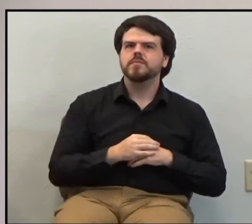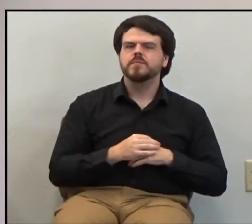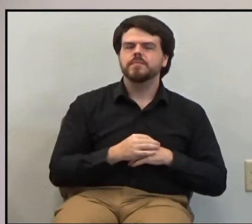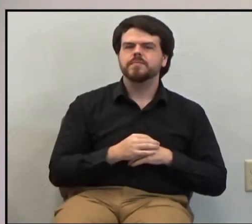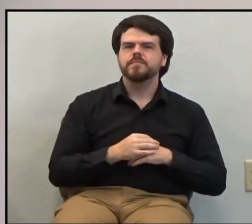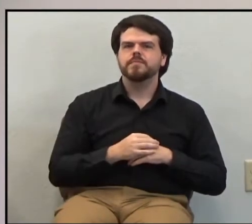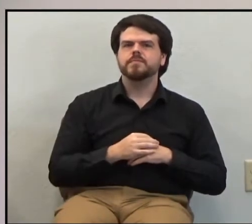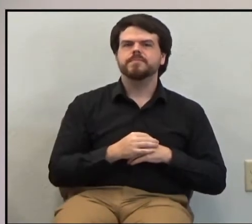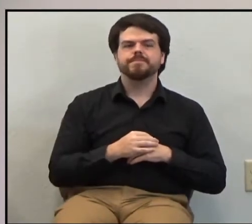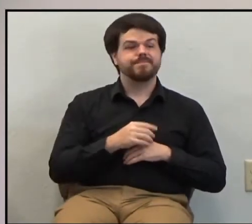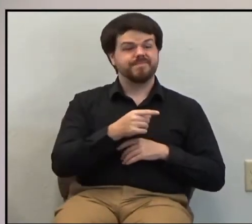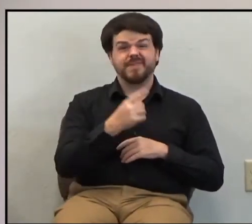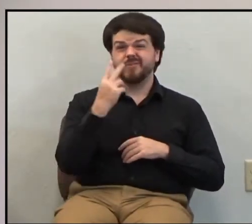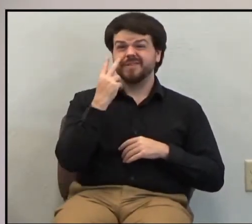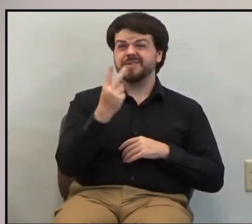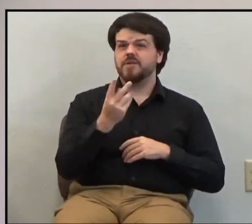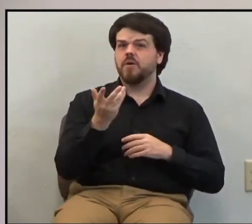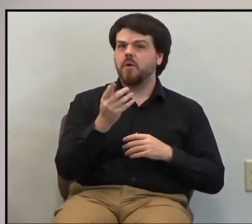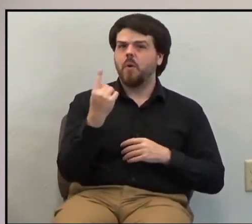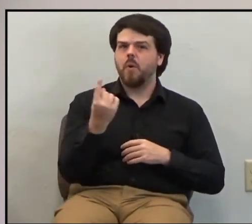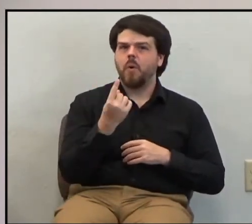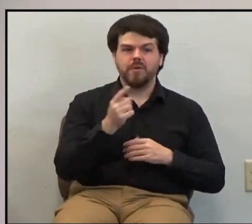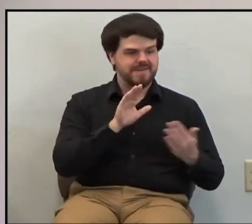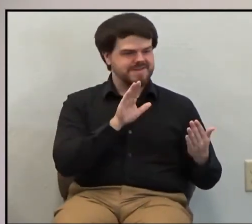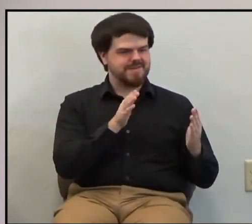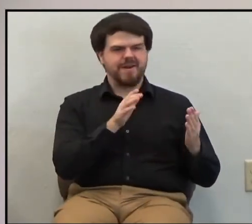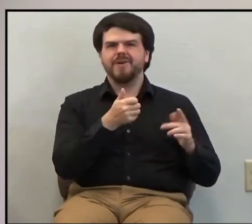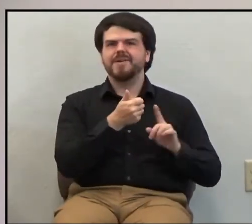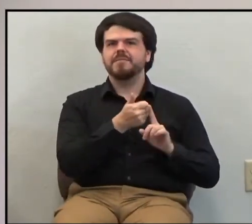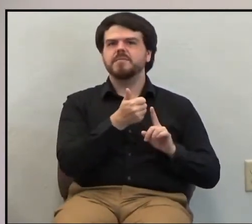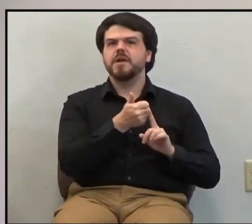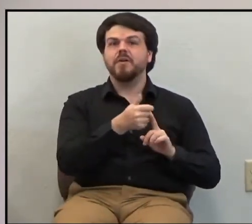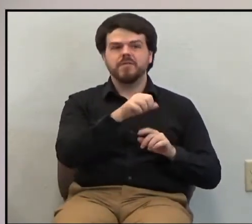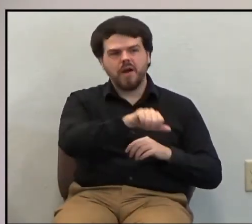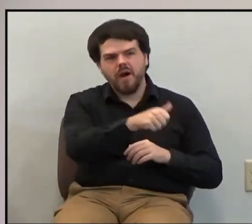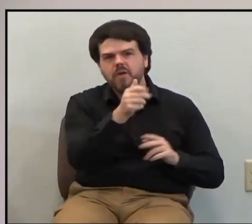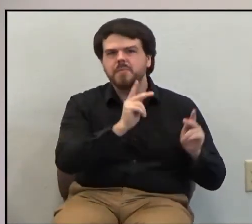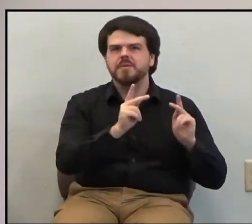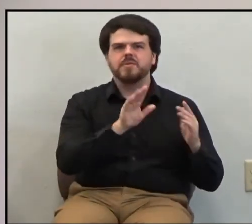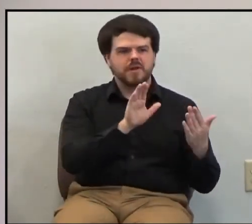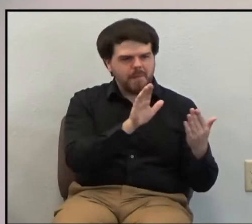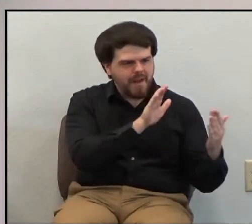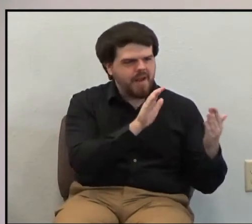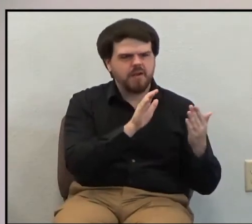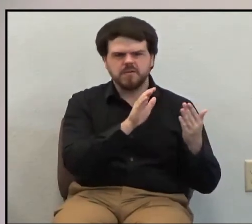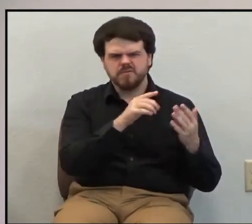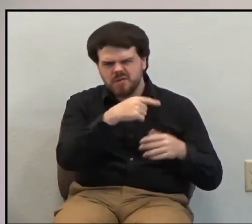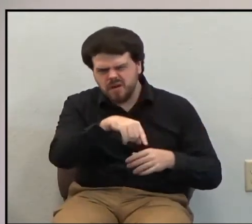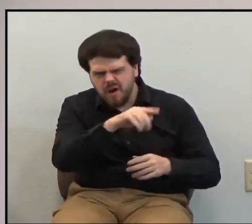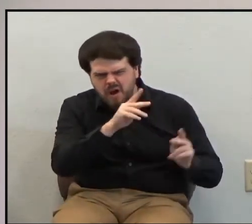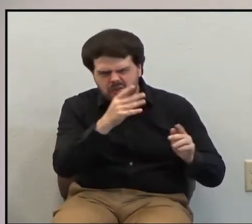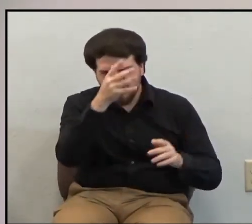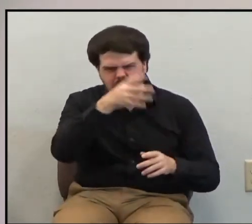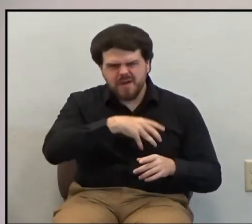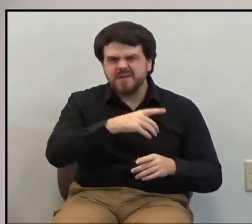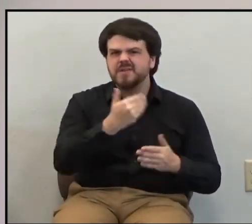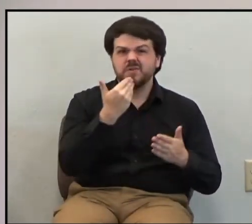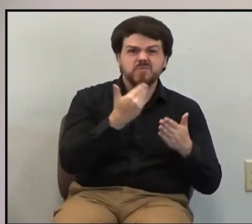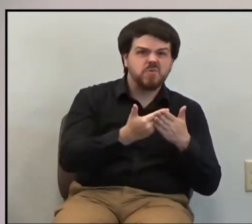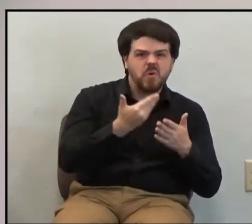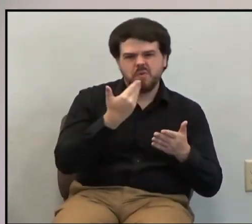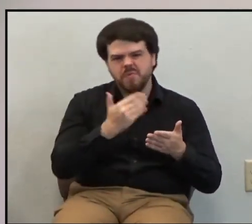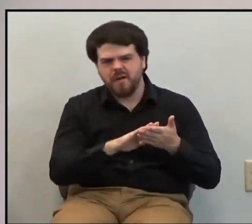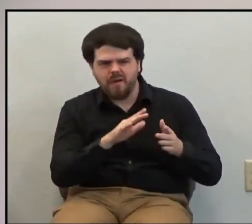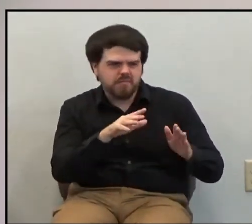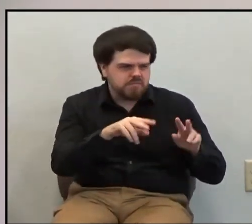we see from this that he was always comparing himself to others, always looking, well, how are the other men doing? Where